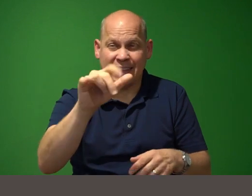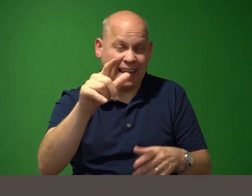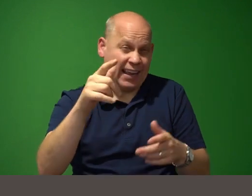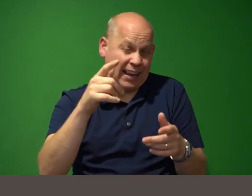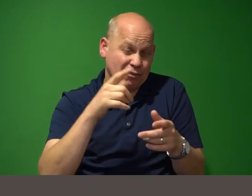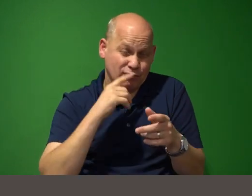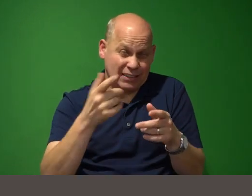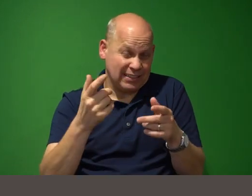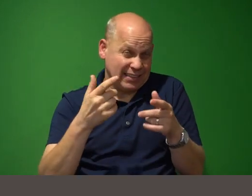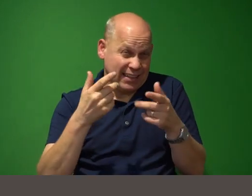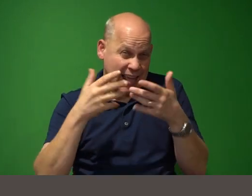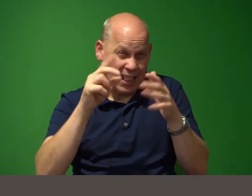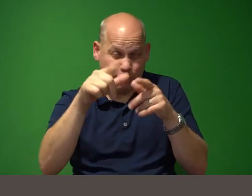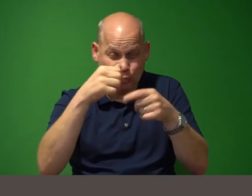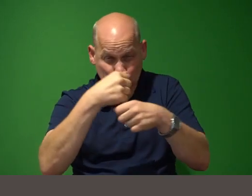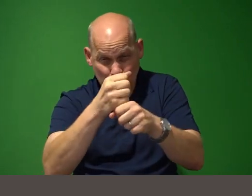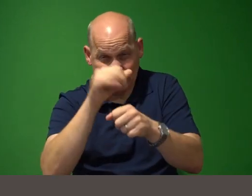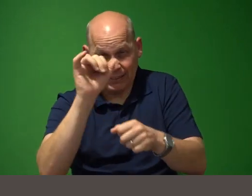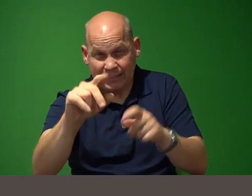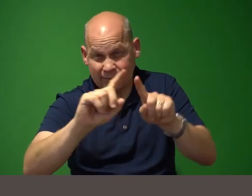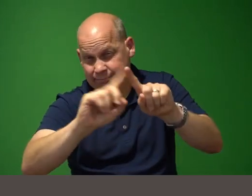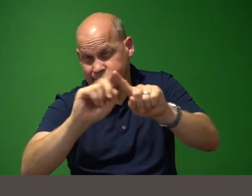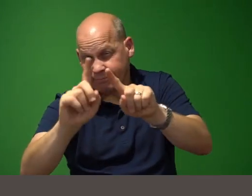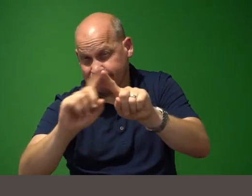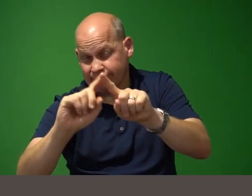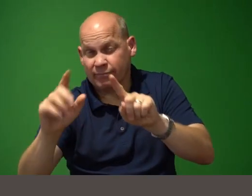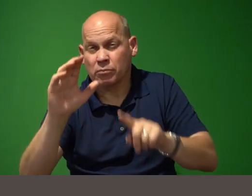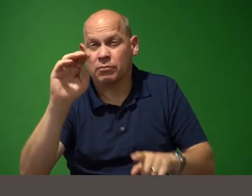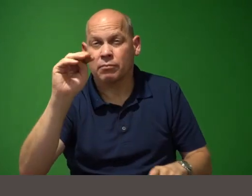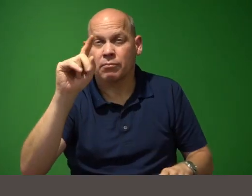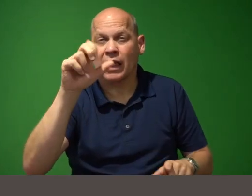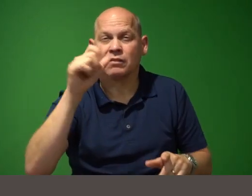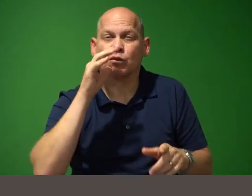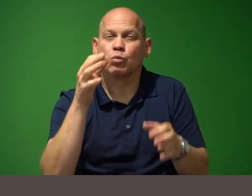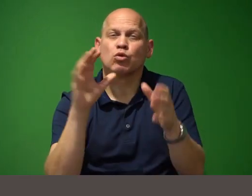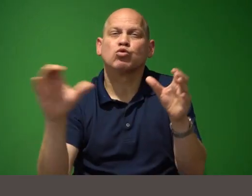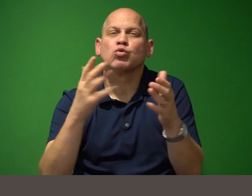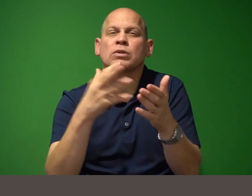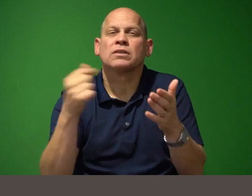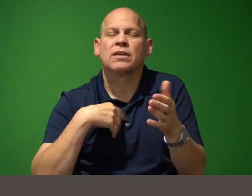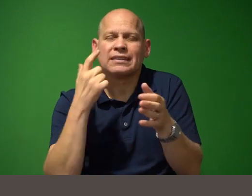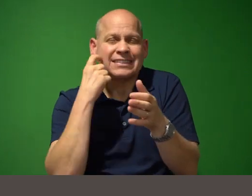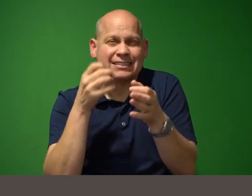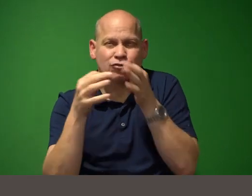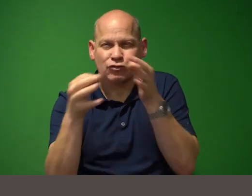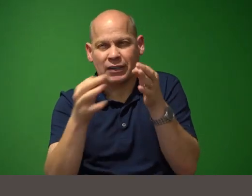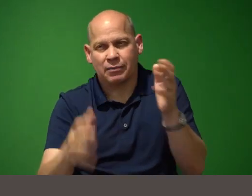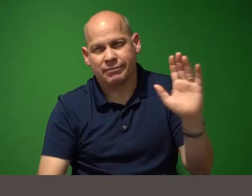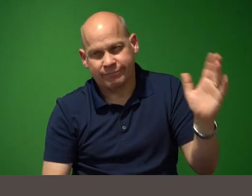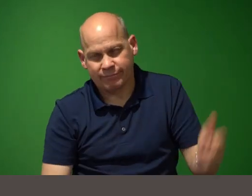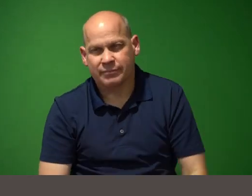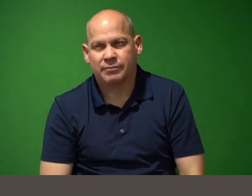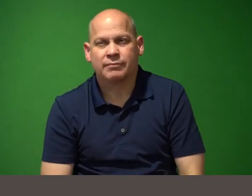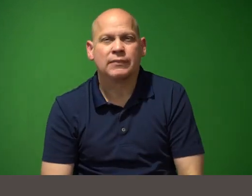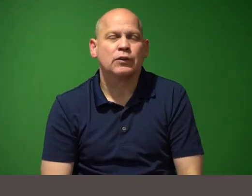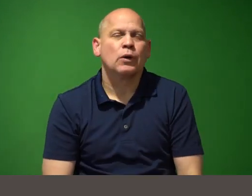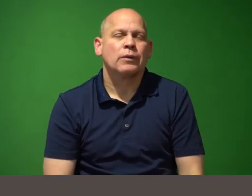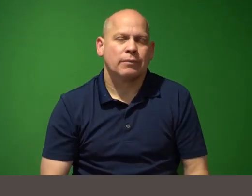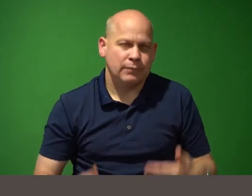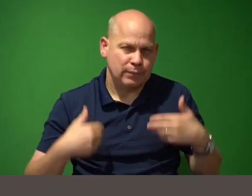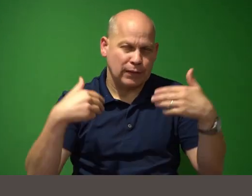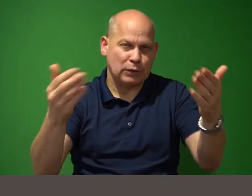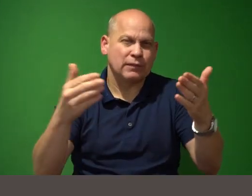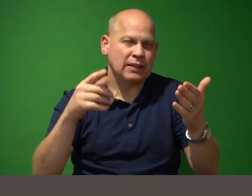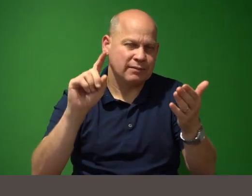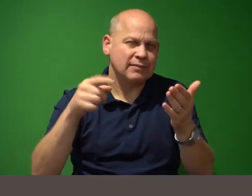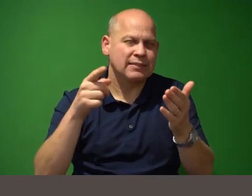these different models that would do some of the things i just described moving on there's a bit of